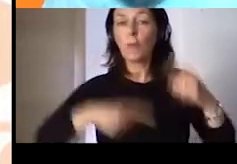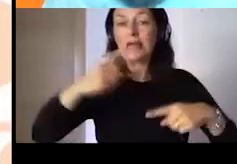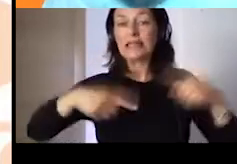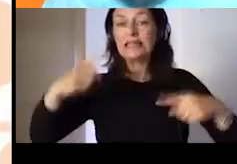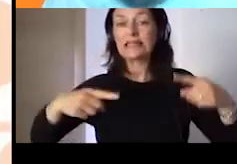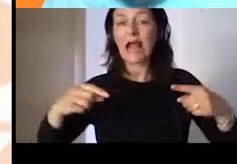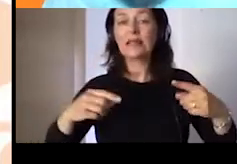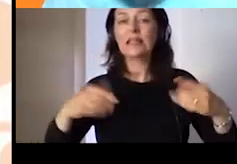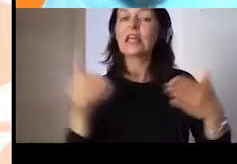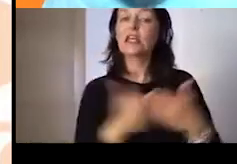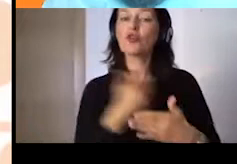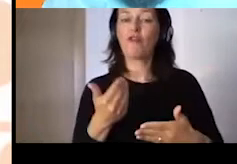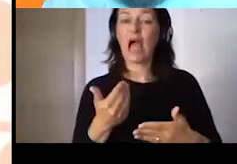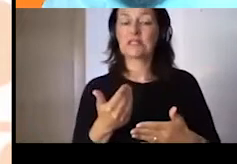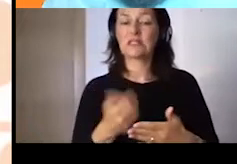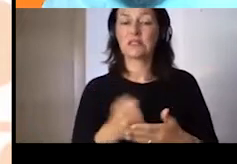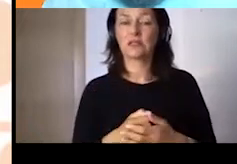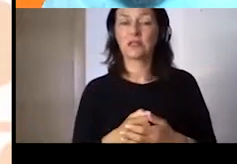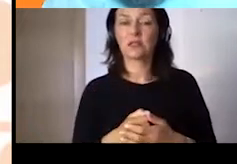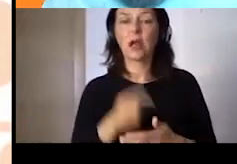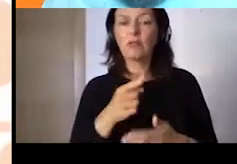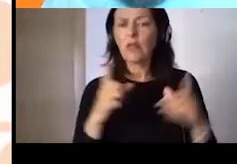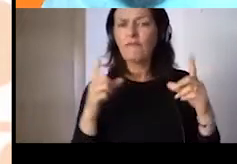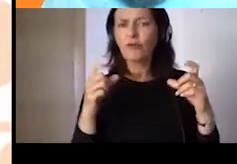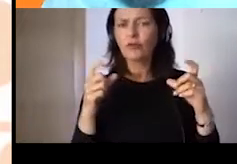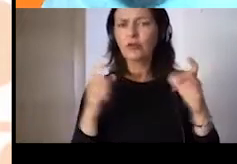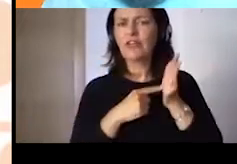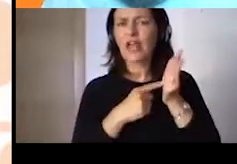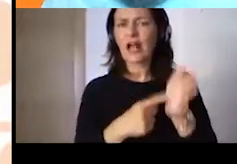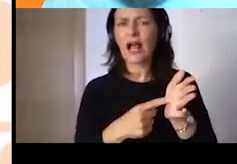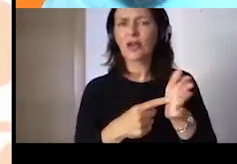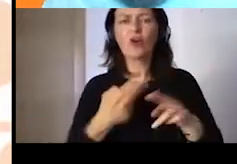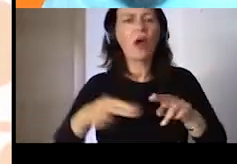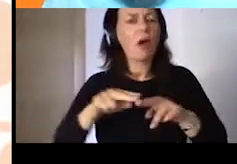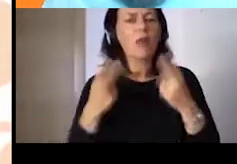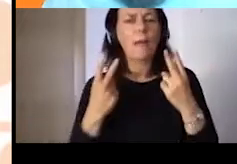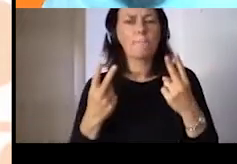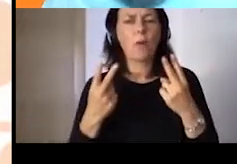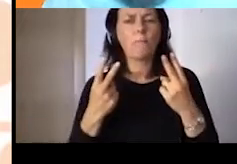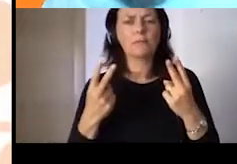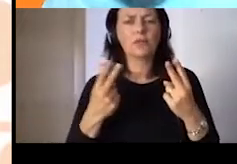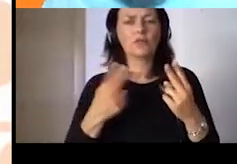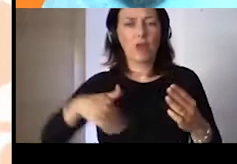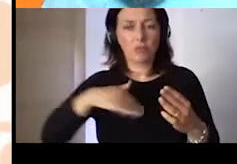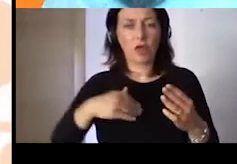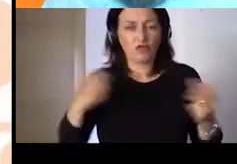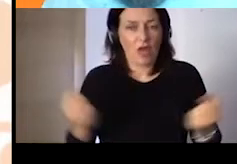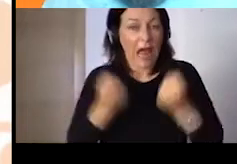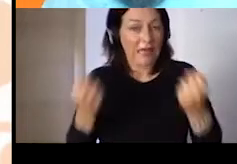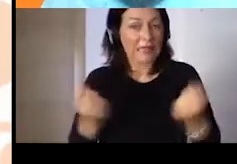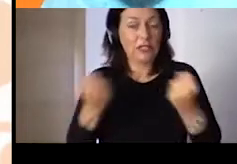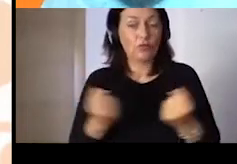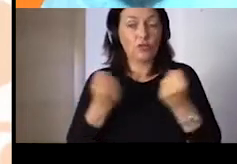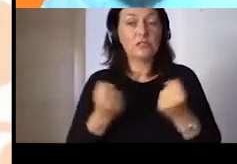most important activities we carried out several years ago and it is still ongoing.